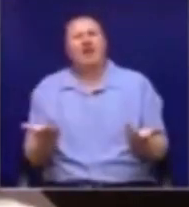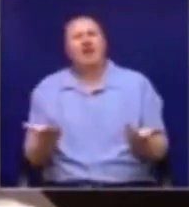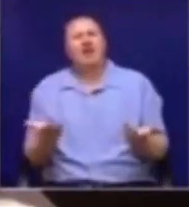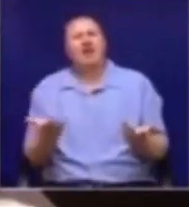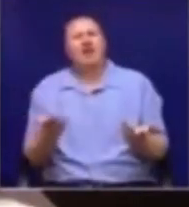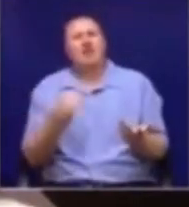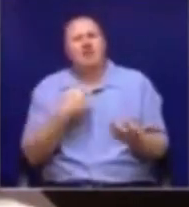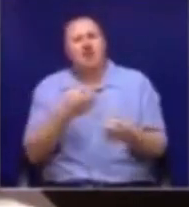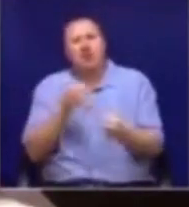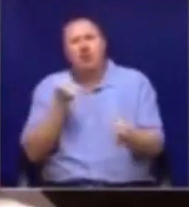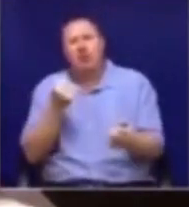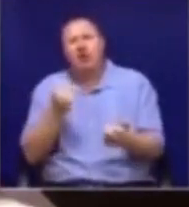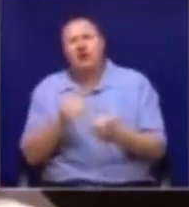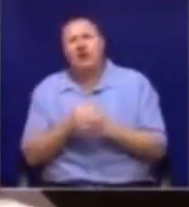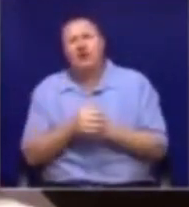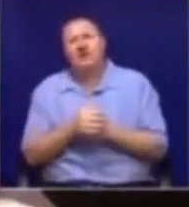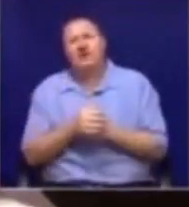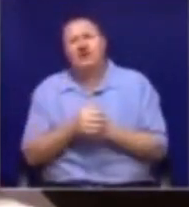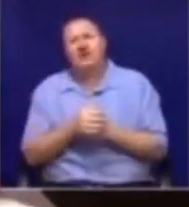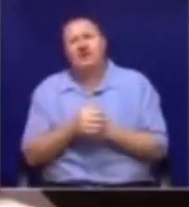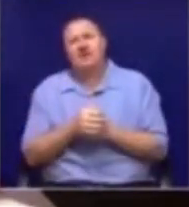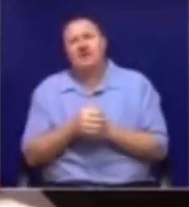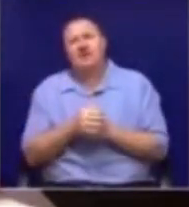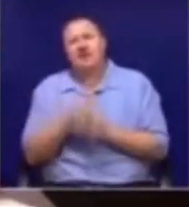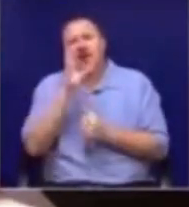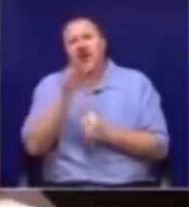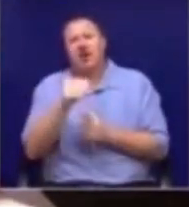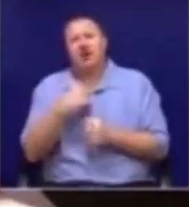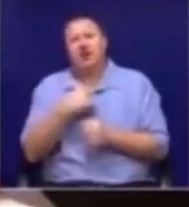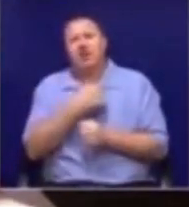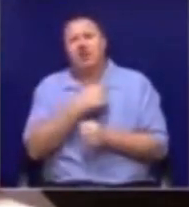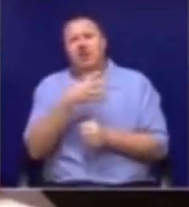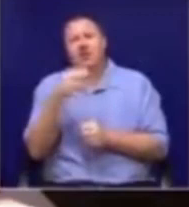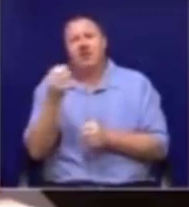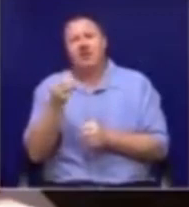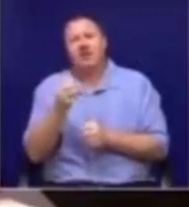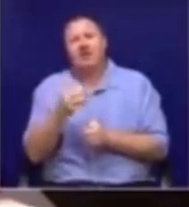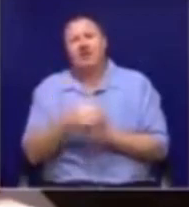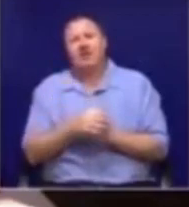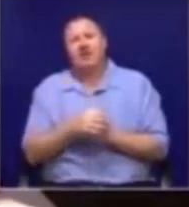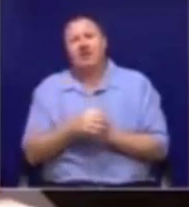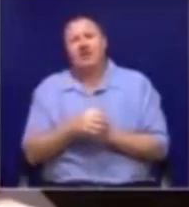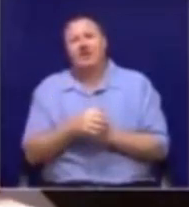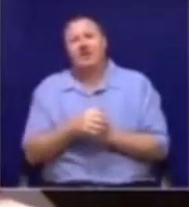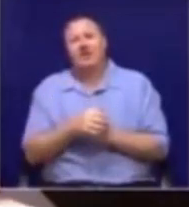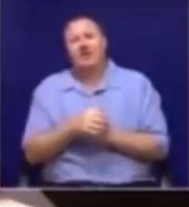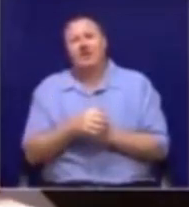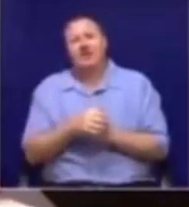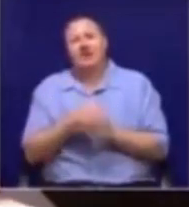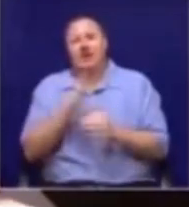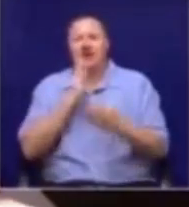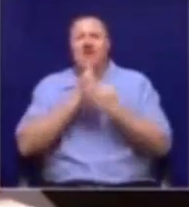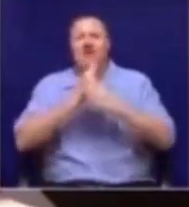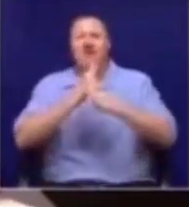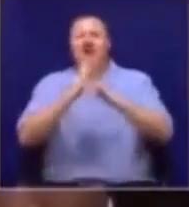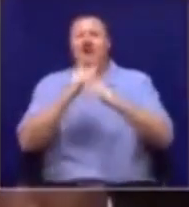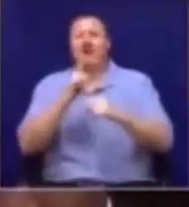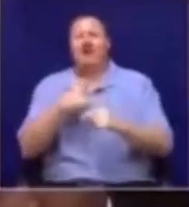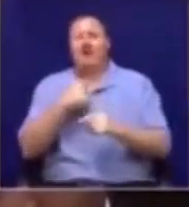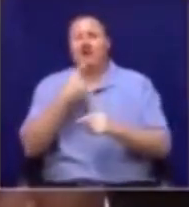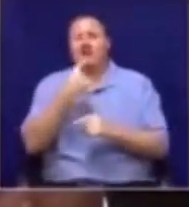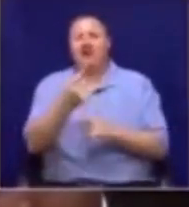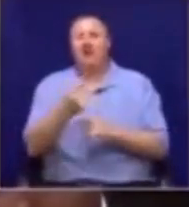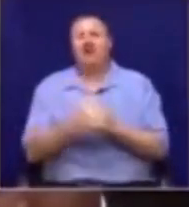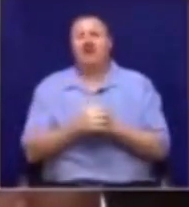What am I withdrawing? Sergeant at Arms, ask the member to leave the house, please. You are making a ruling. clearly defying what I'm